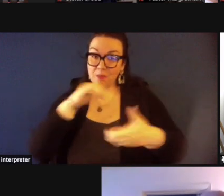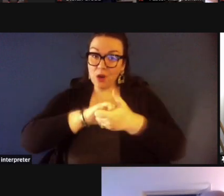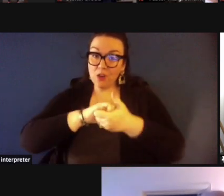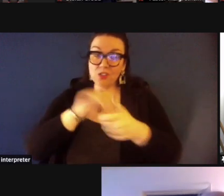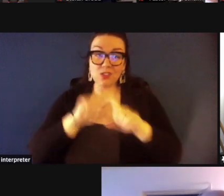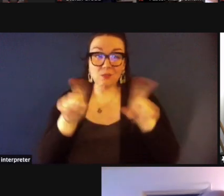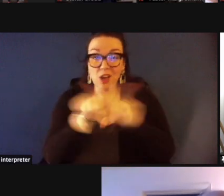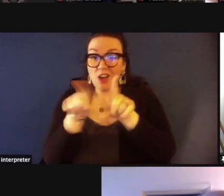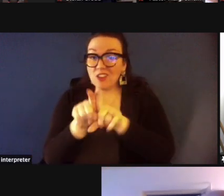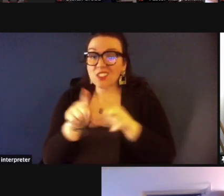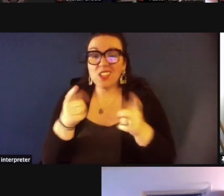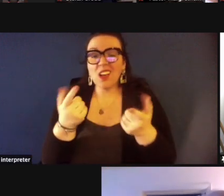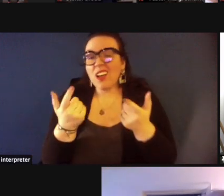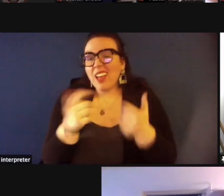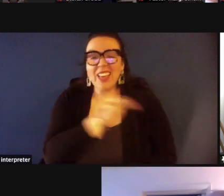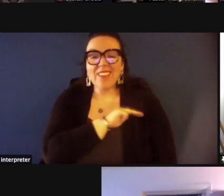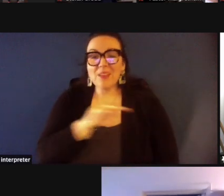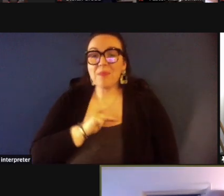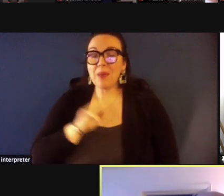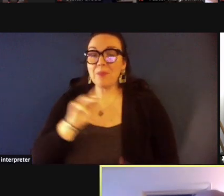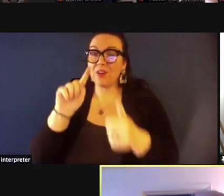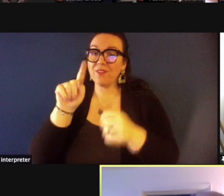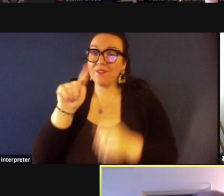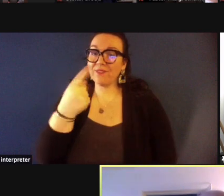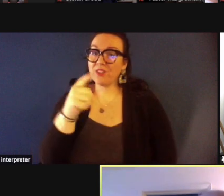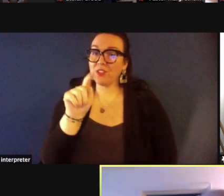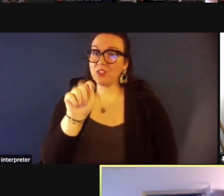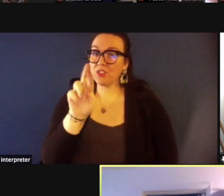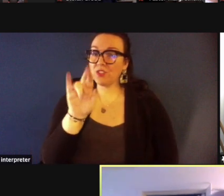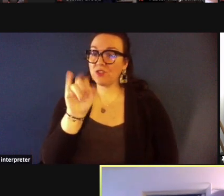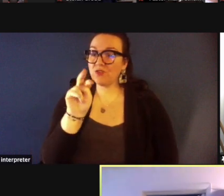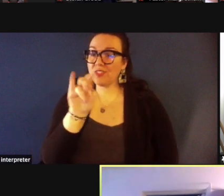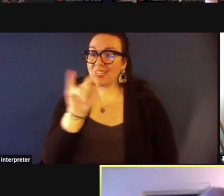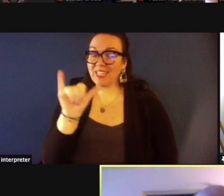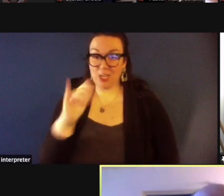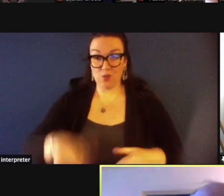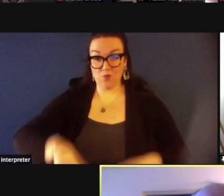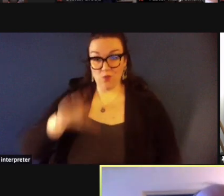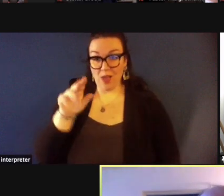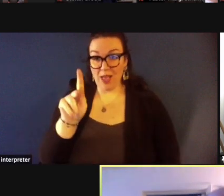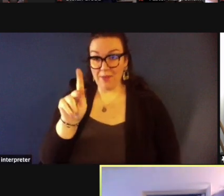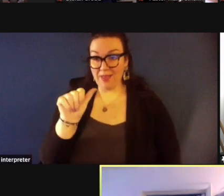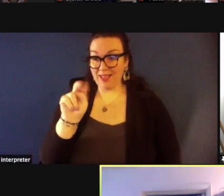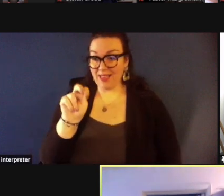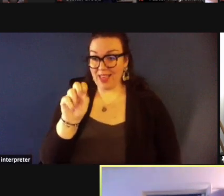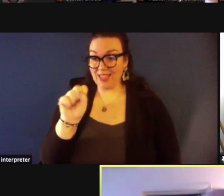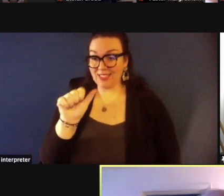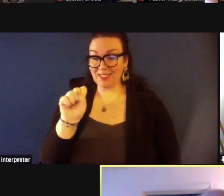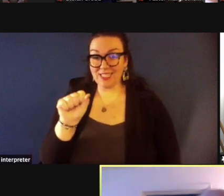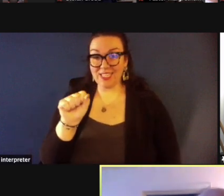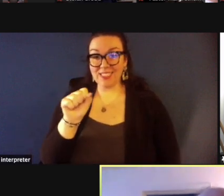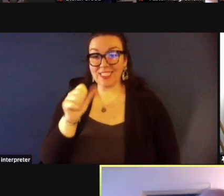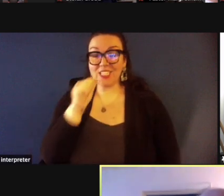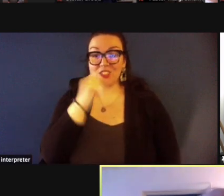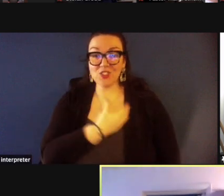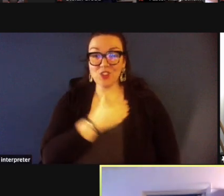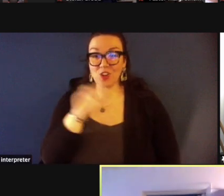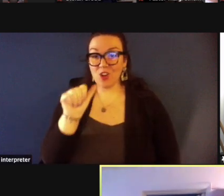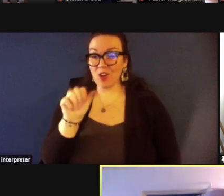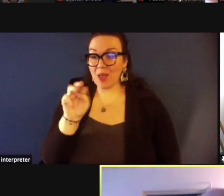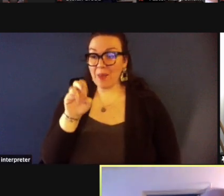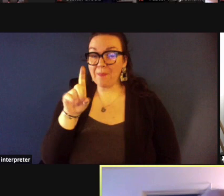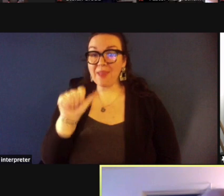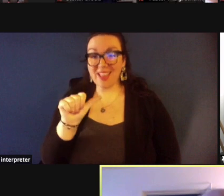that he was a member at first trinity from uh he grew up in kansas his daughter amelia teetsman uh okey